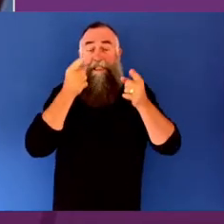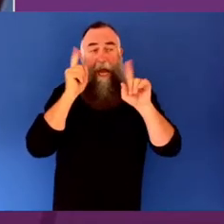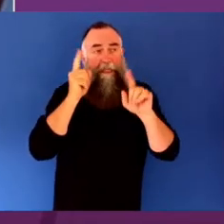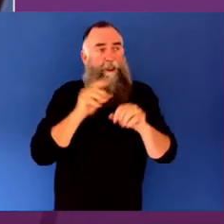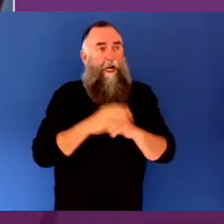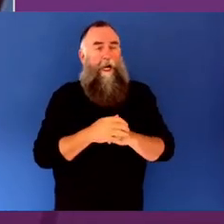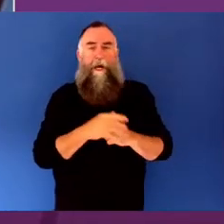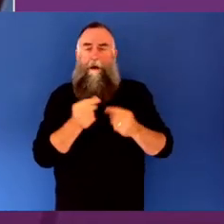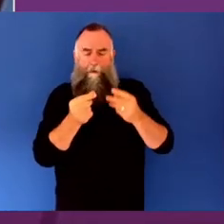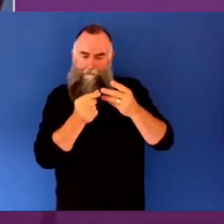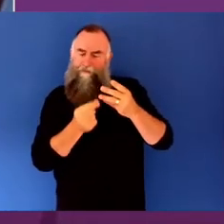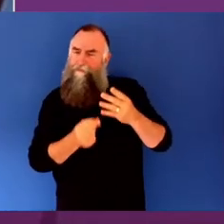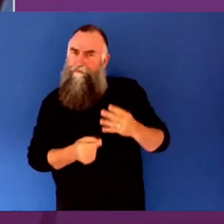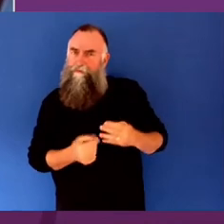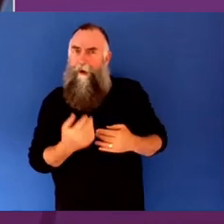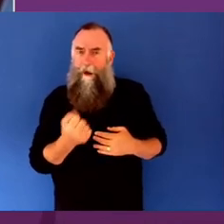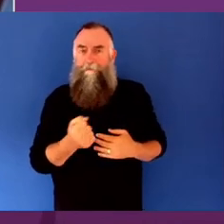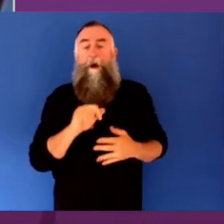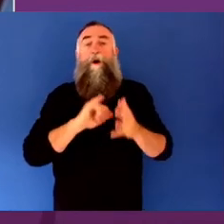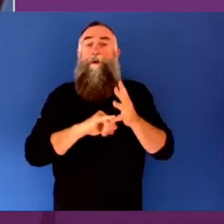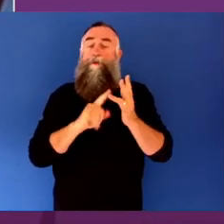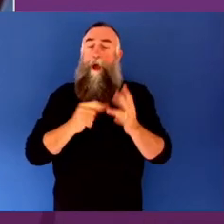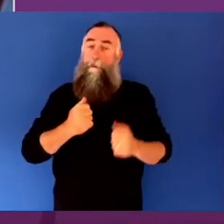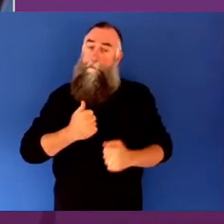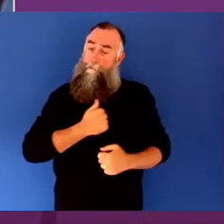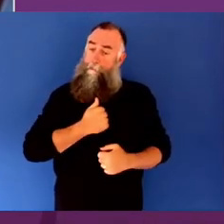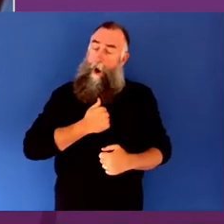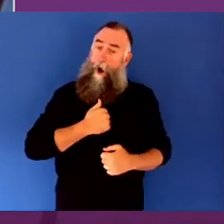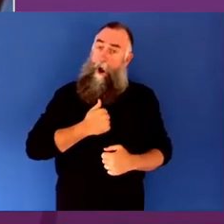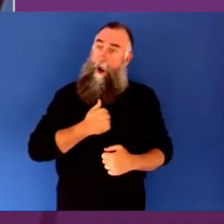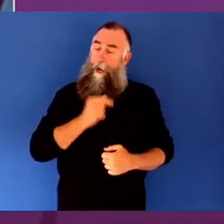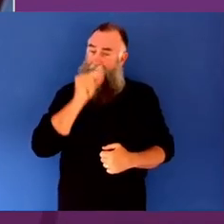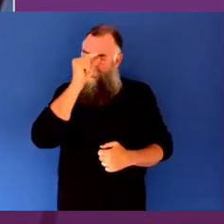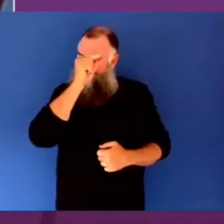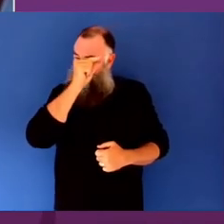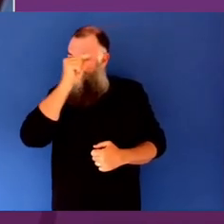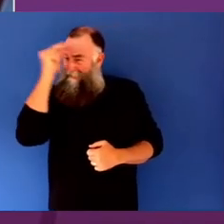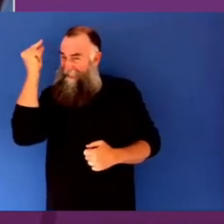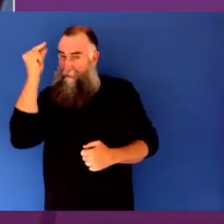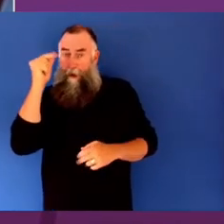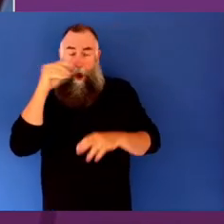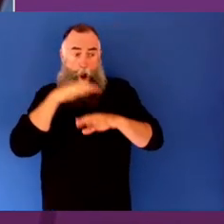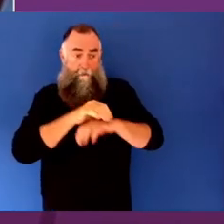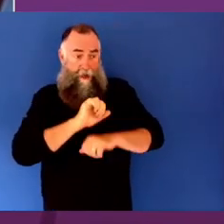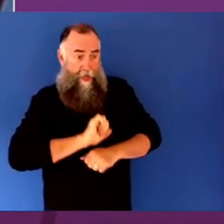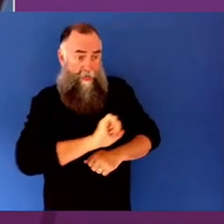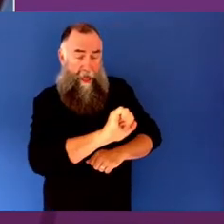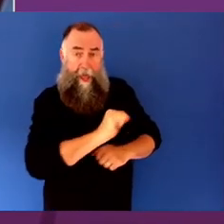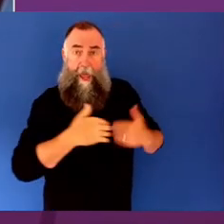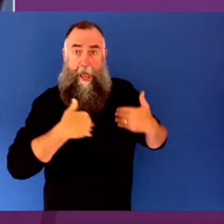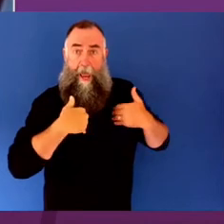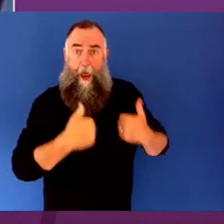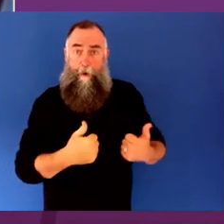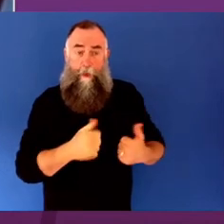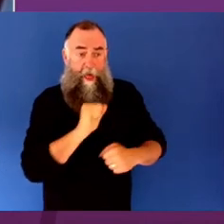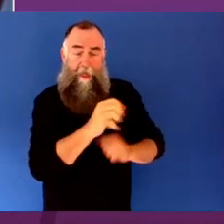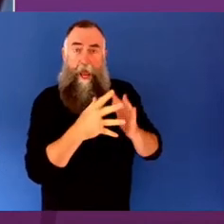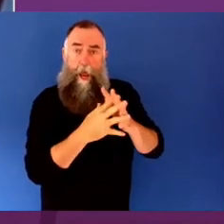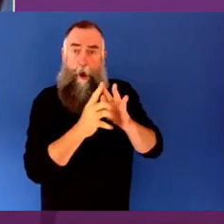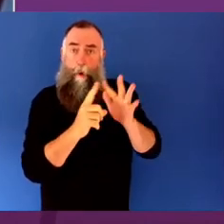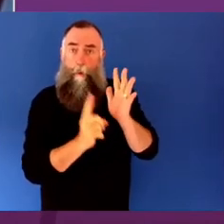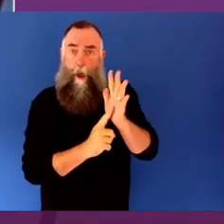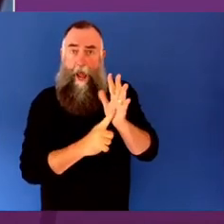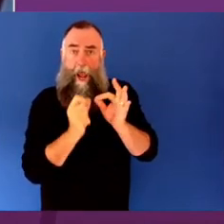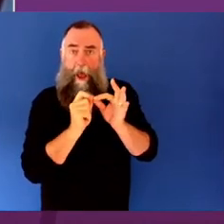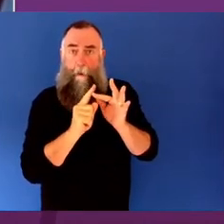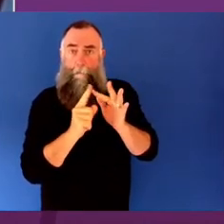my application of wellbeing to them is meeting them where they're at. Letting them lead